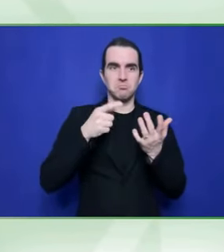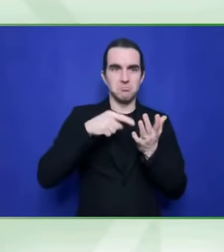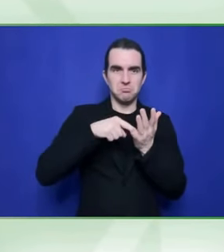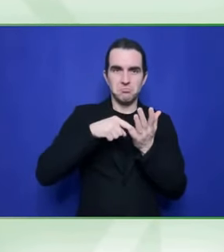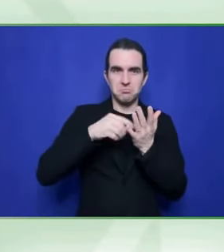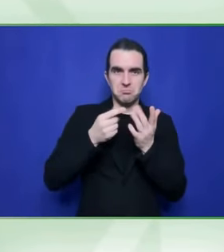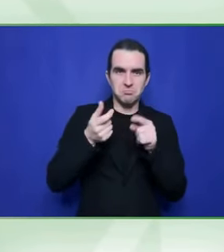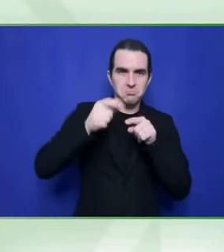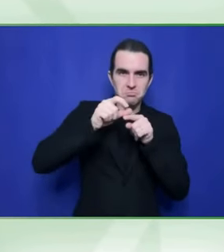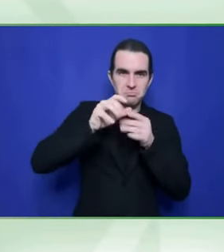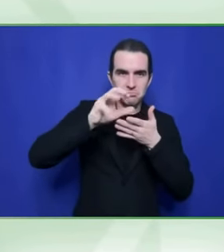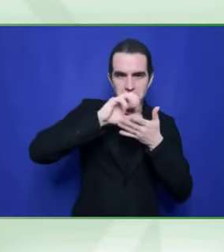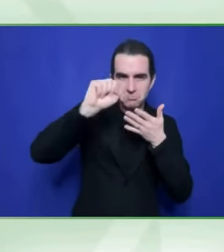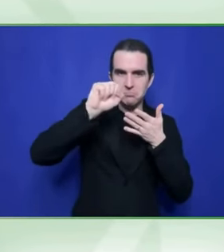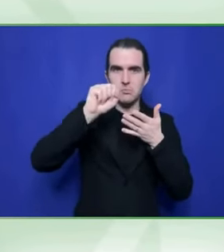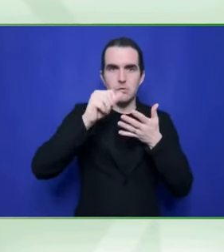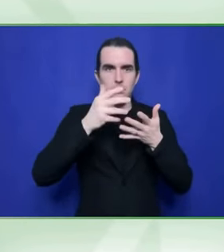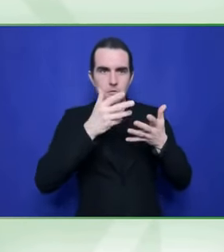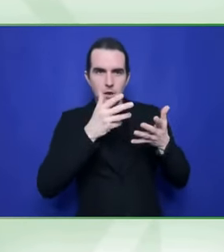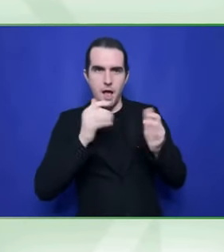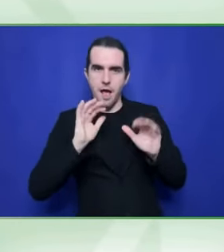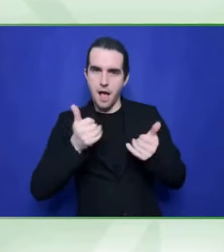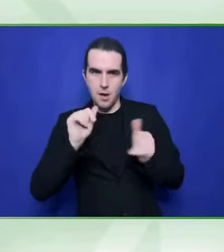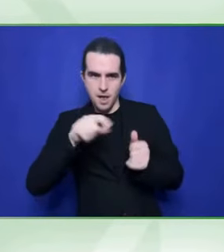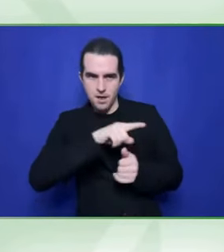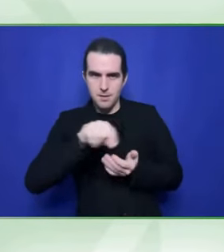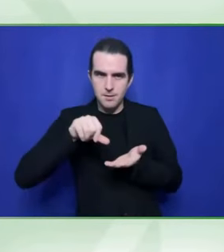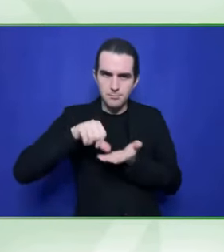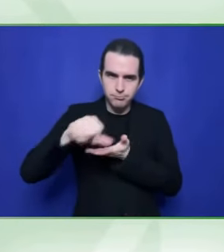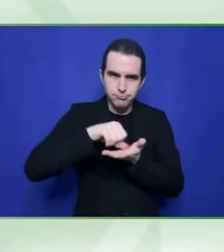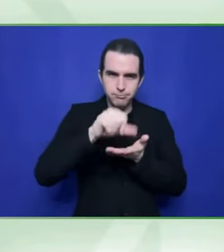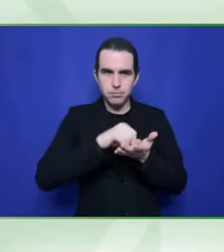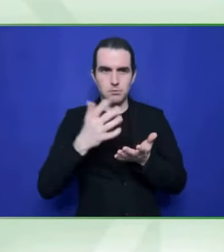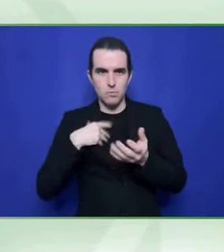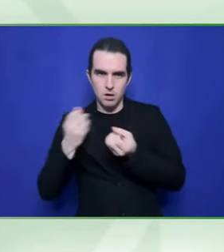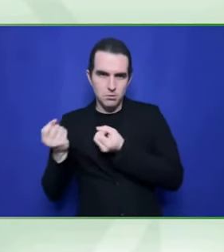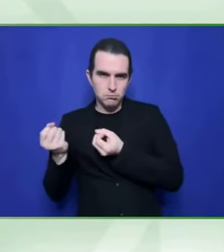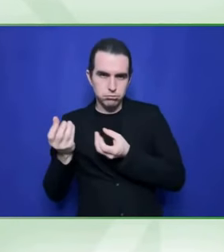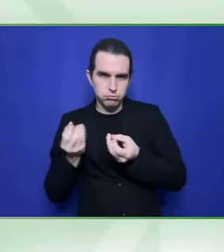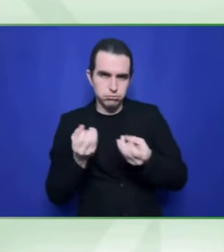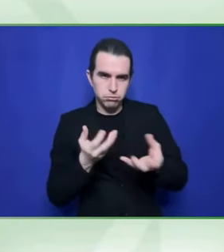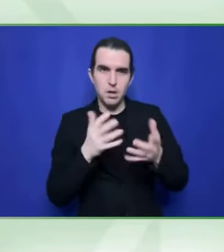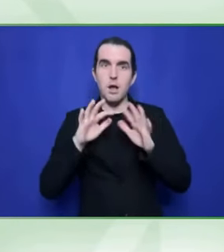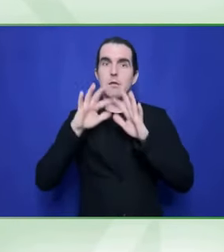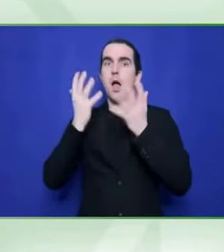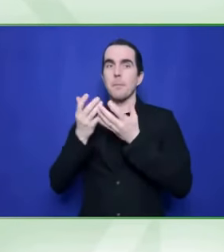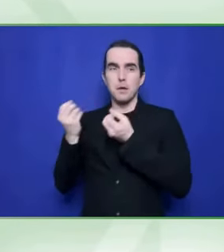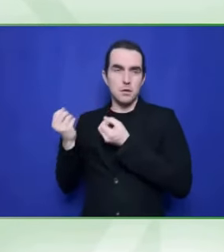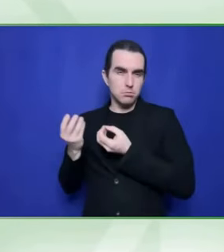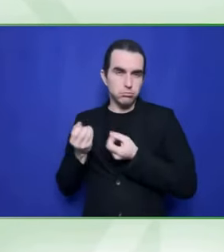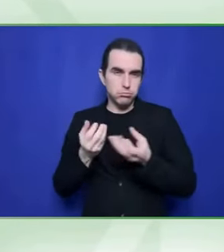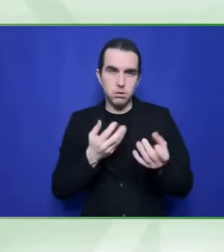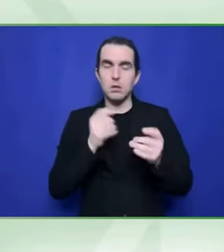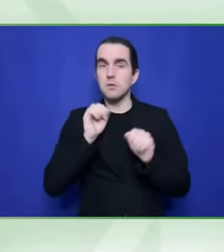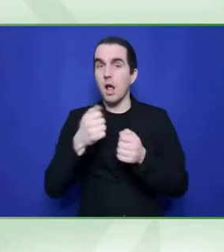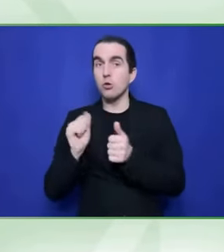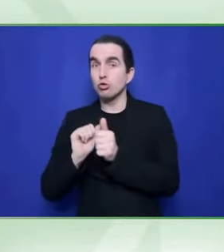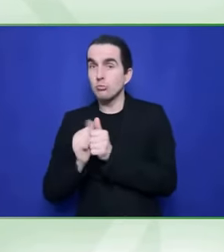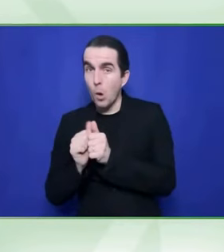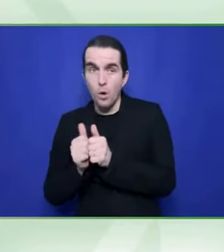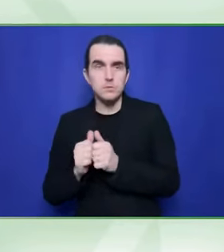not necessarily hit any sensitive spots that immediately shut the, shut the conversation down. So thank you so much for your comments. And,